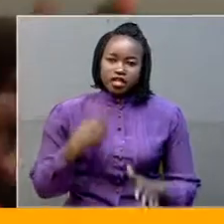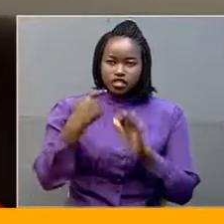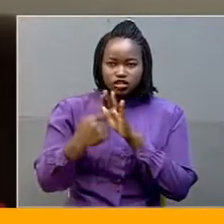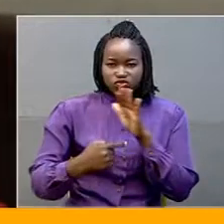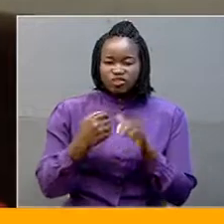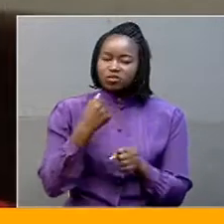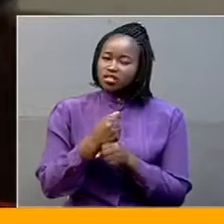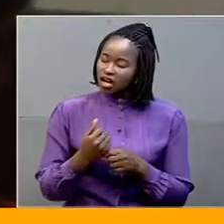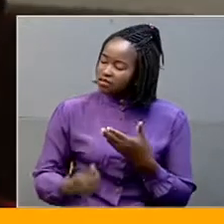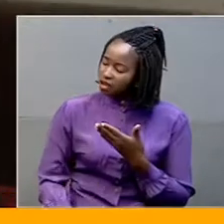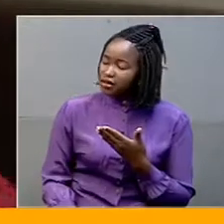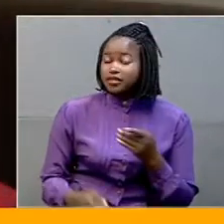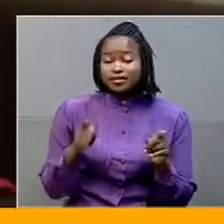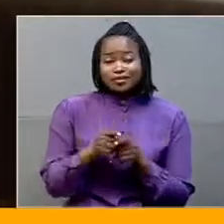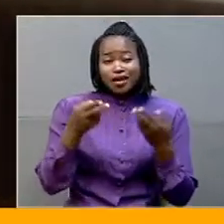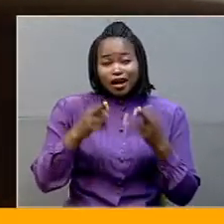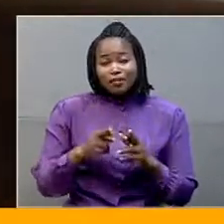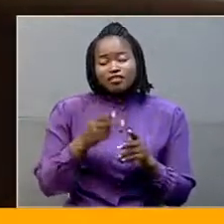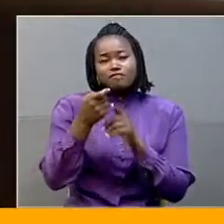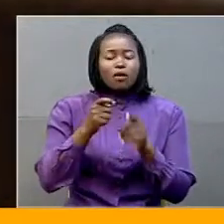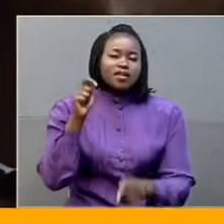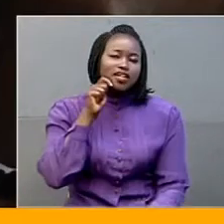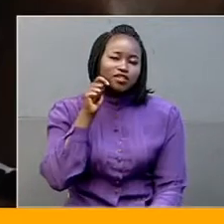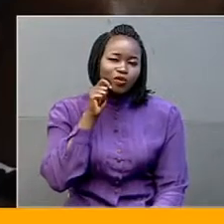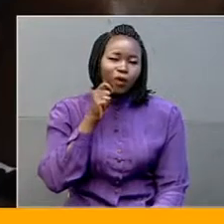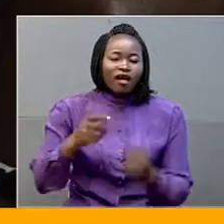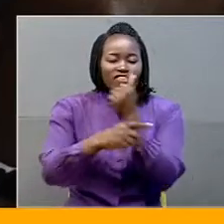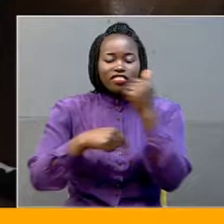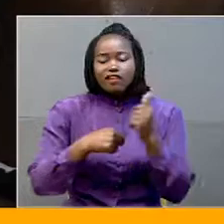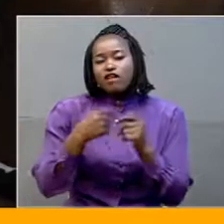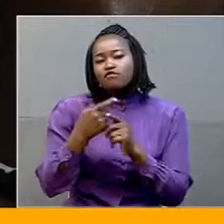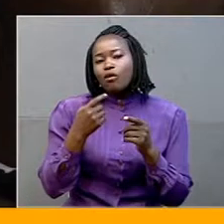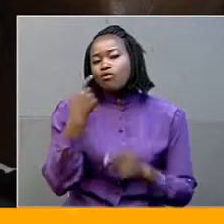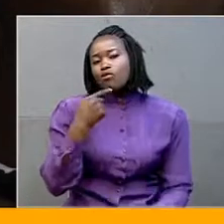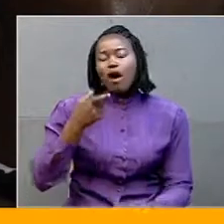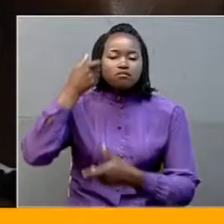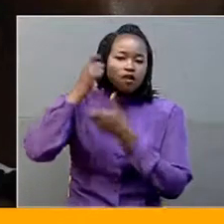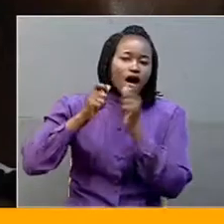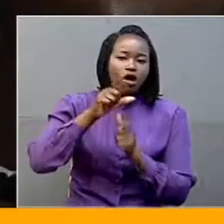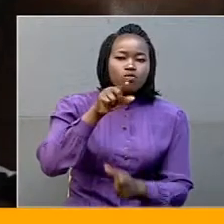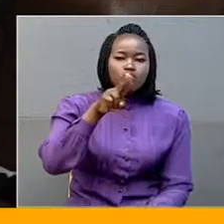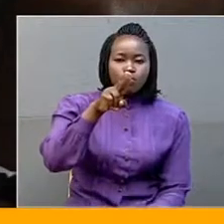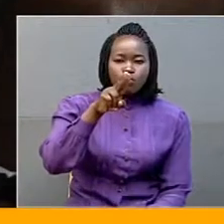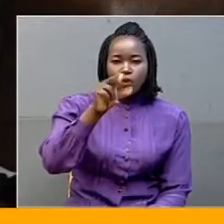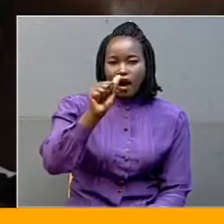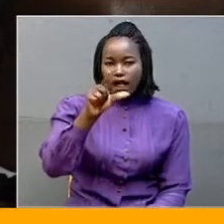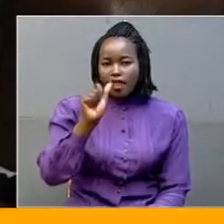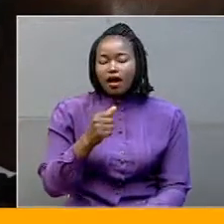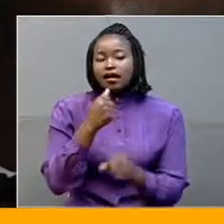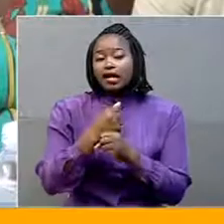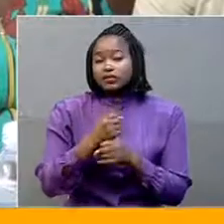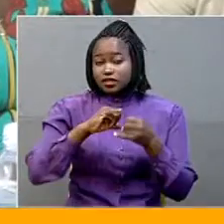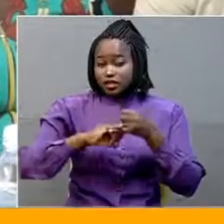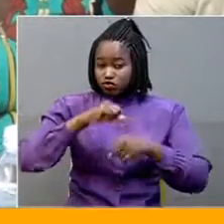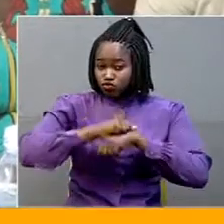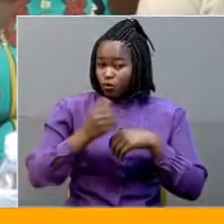girls coming from the districts of Teso abducted by the LRA rebels from Ruala Girls Senior Secondary School in Kabila